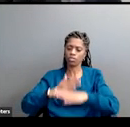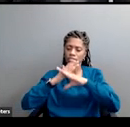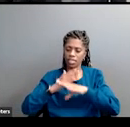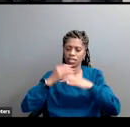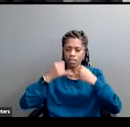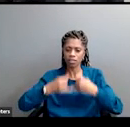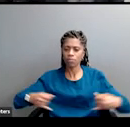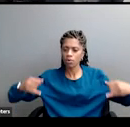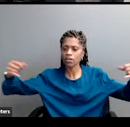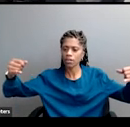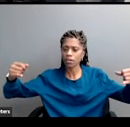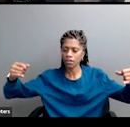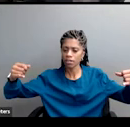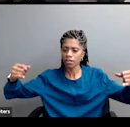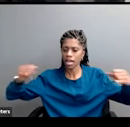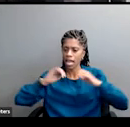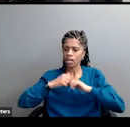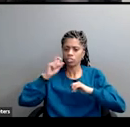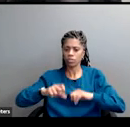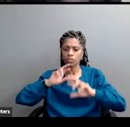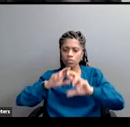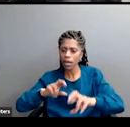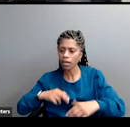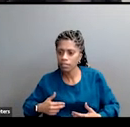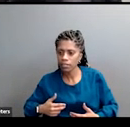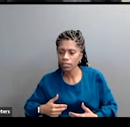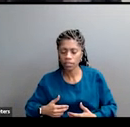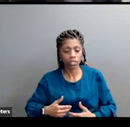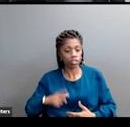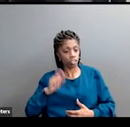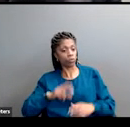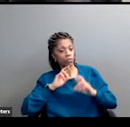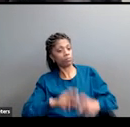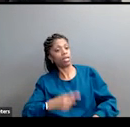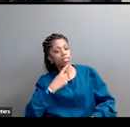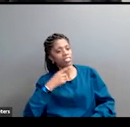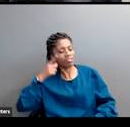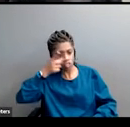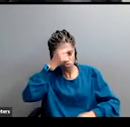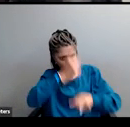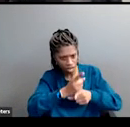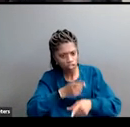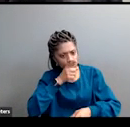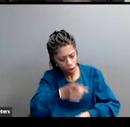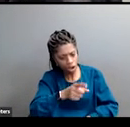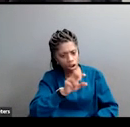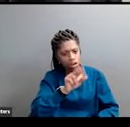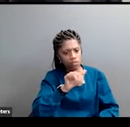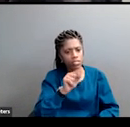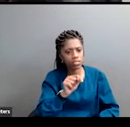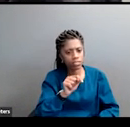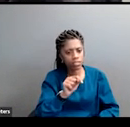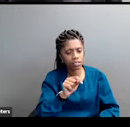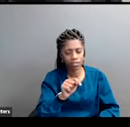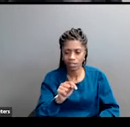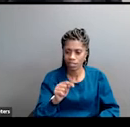So how should we respond? Should we say, hey, J.D., you're right. You are a racist. You know, he wants